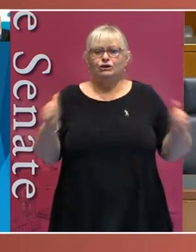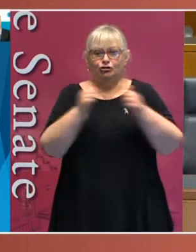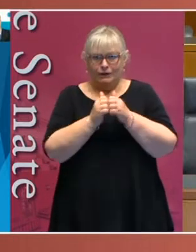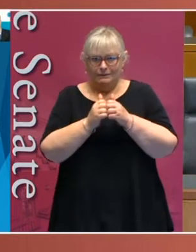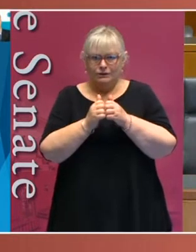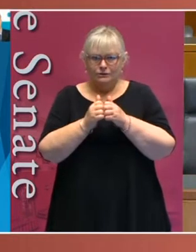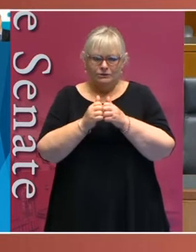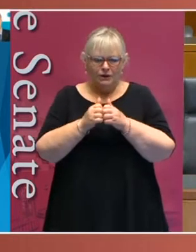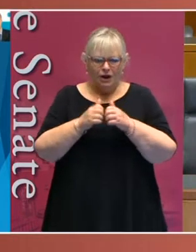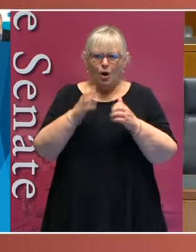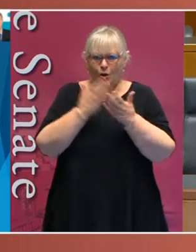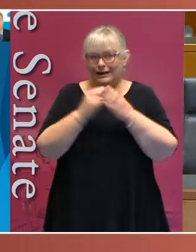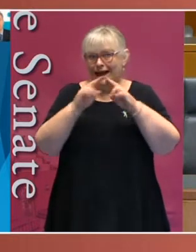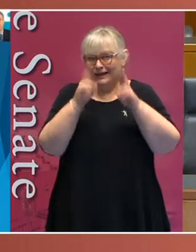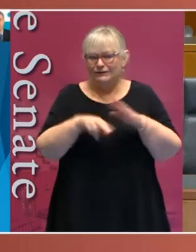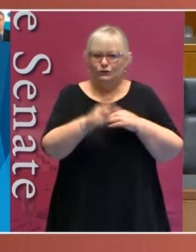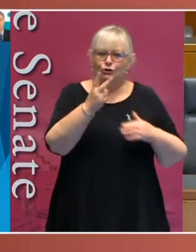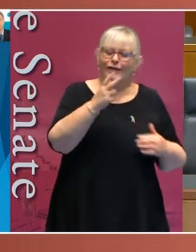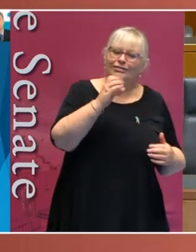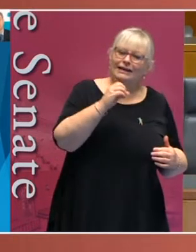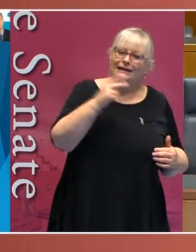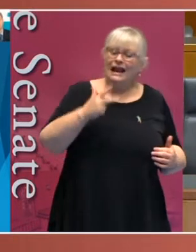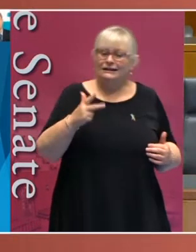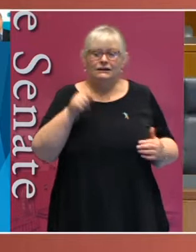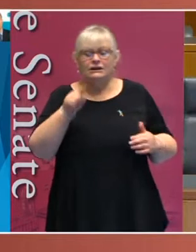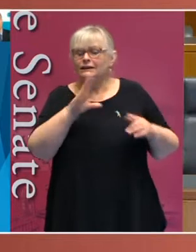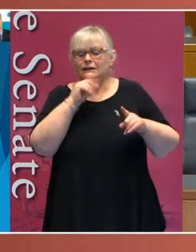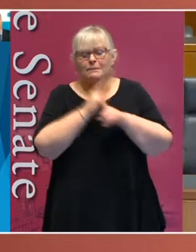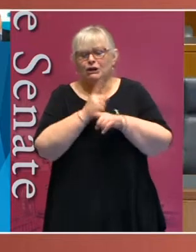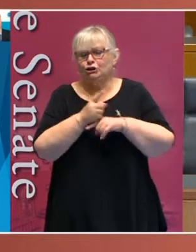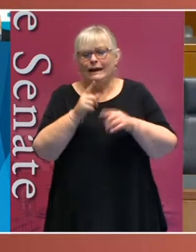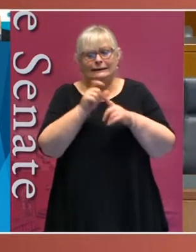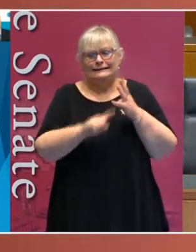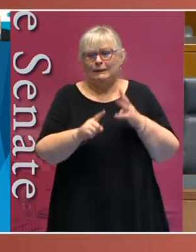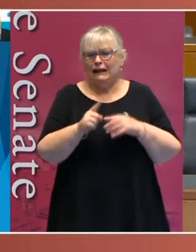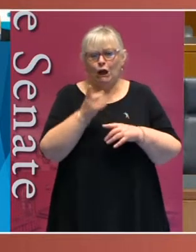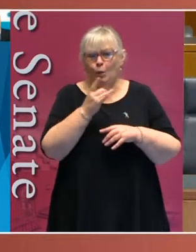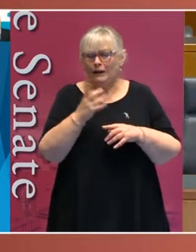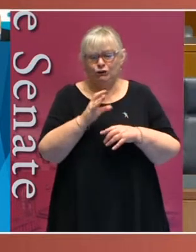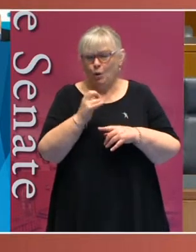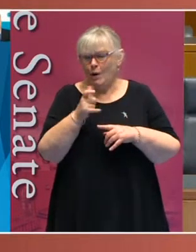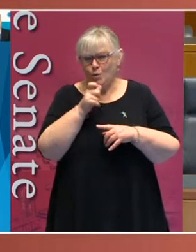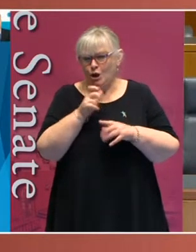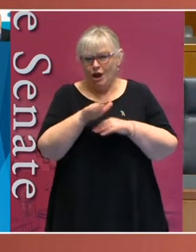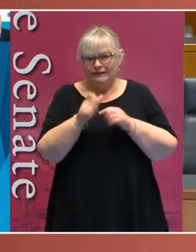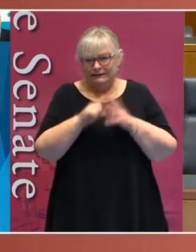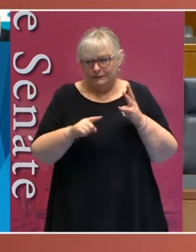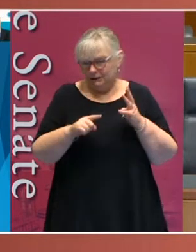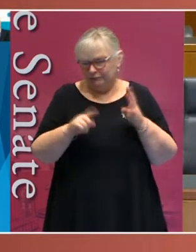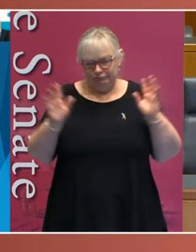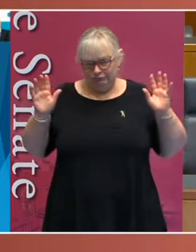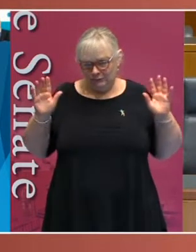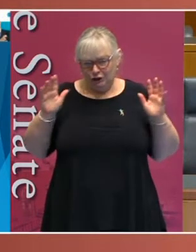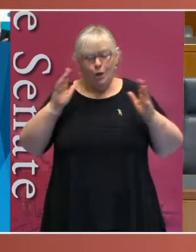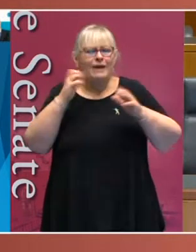in 2018 does not mention disability once. We need to ensure